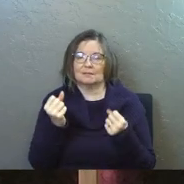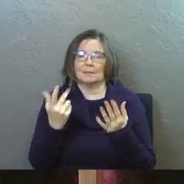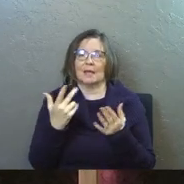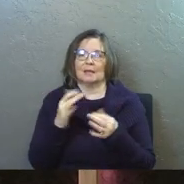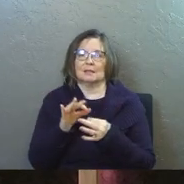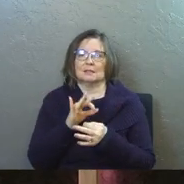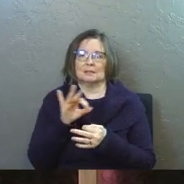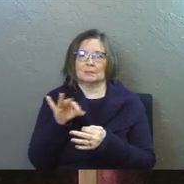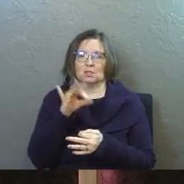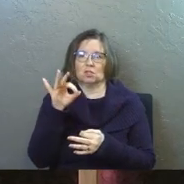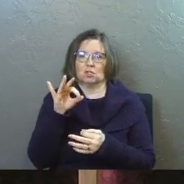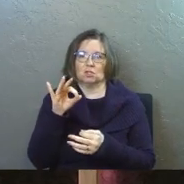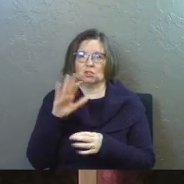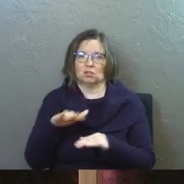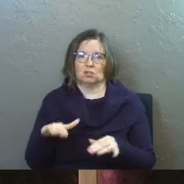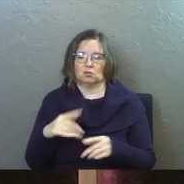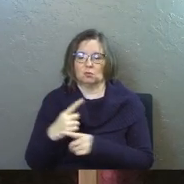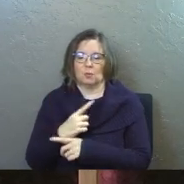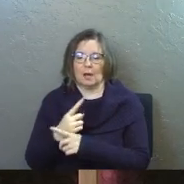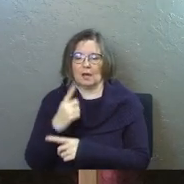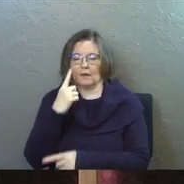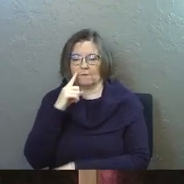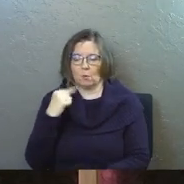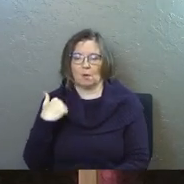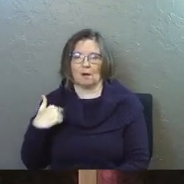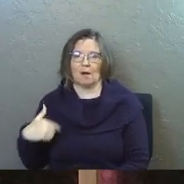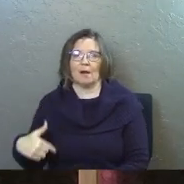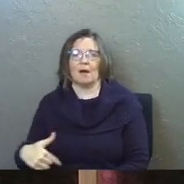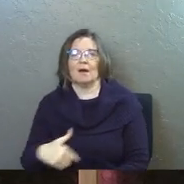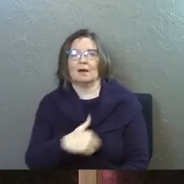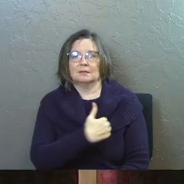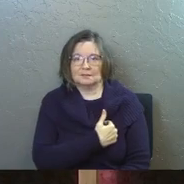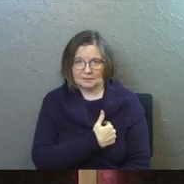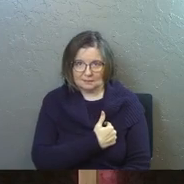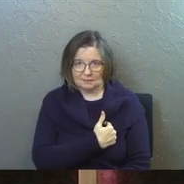spiritual children righteous for us.